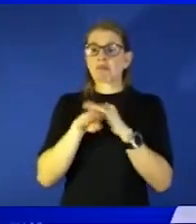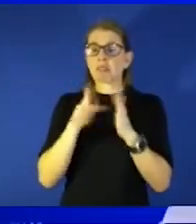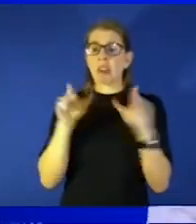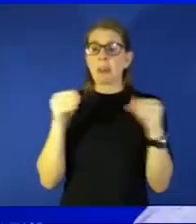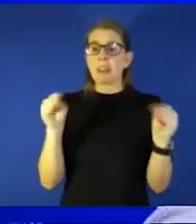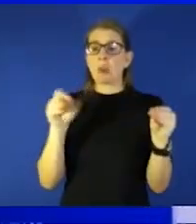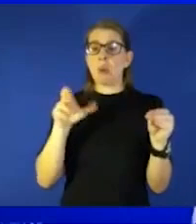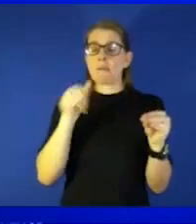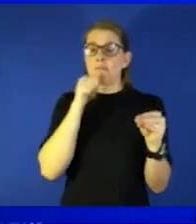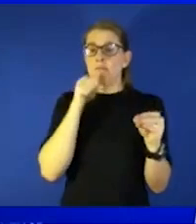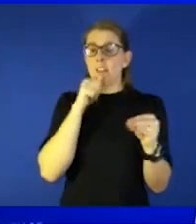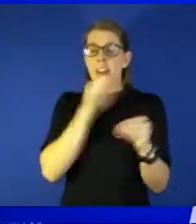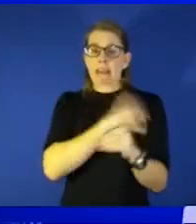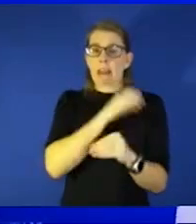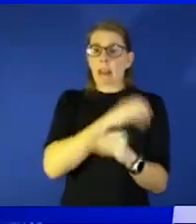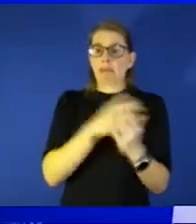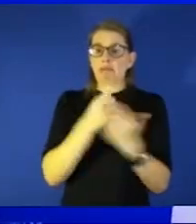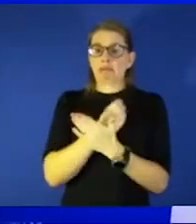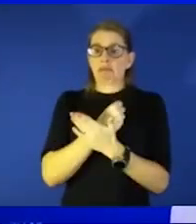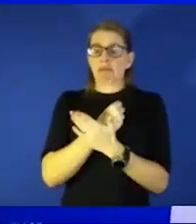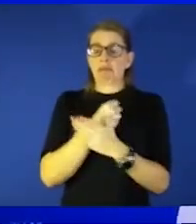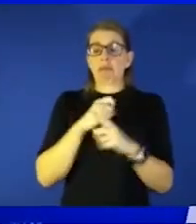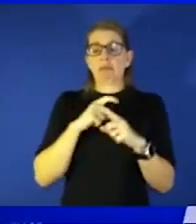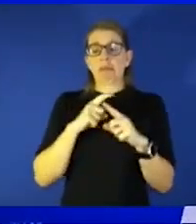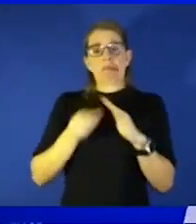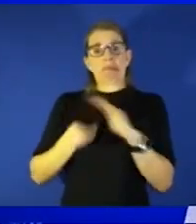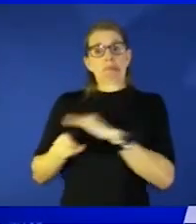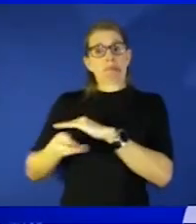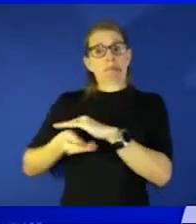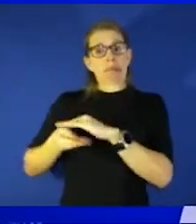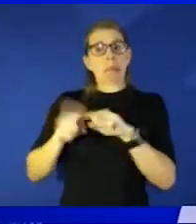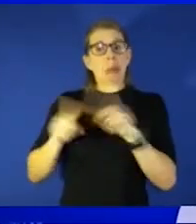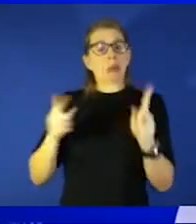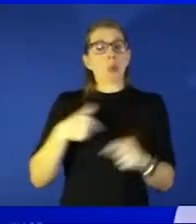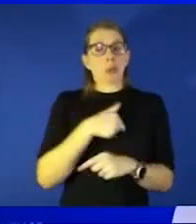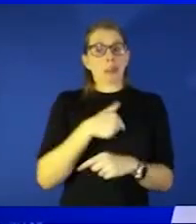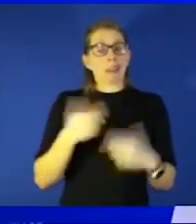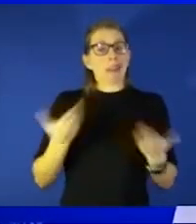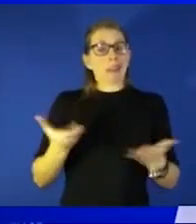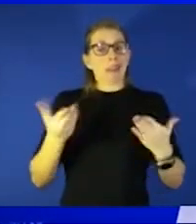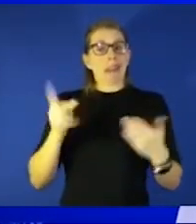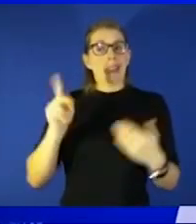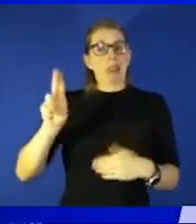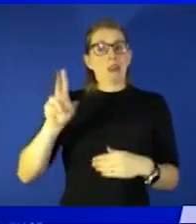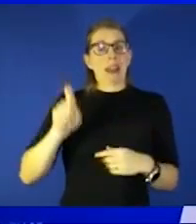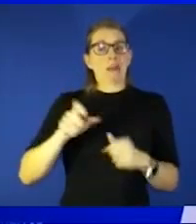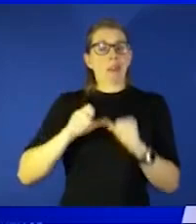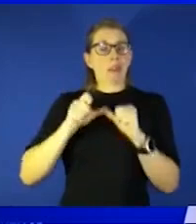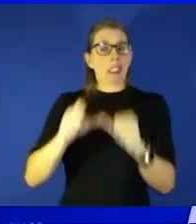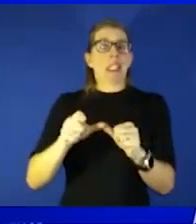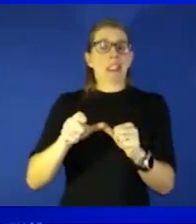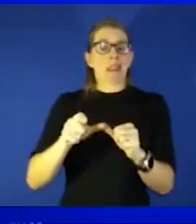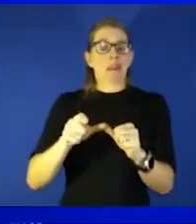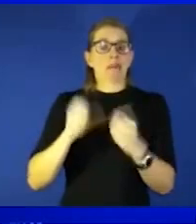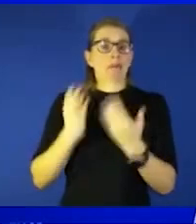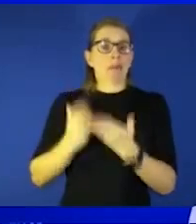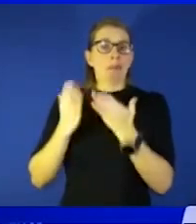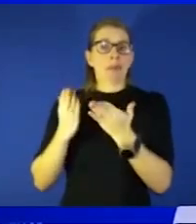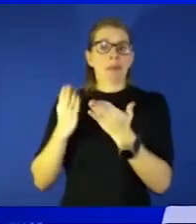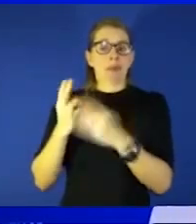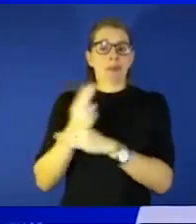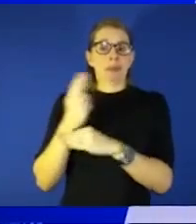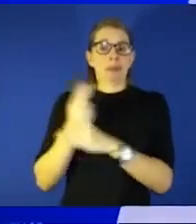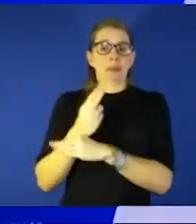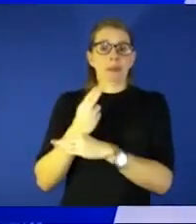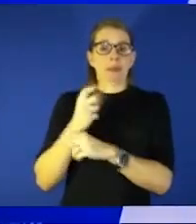clinics to get those uh but certainly you know we at the health system have to continue to recommend and use under